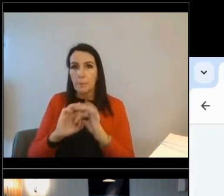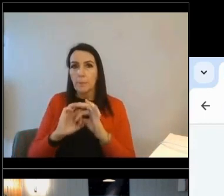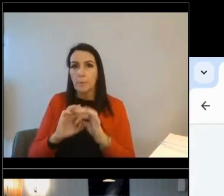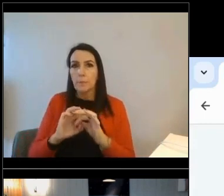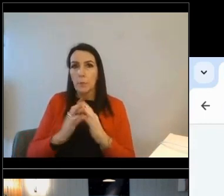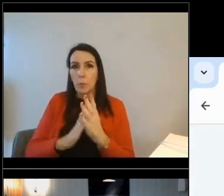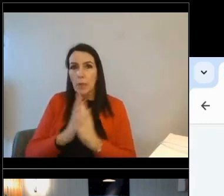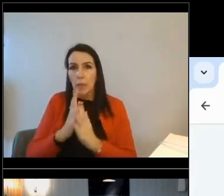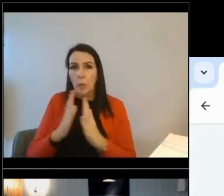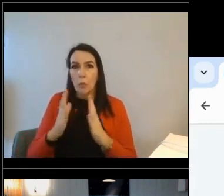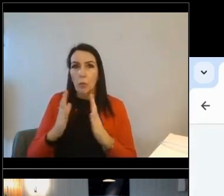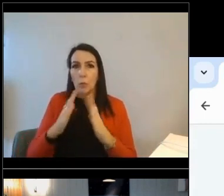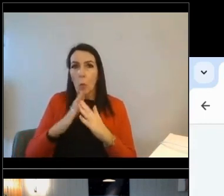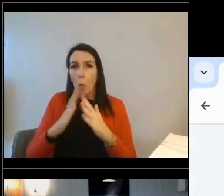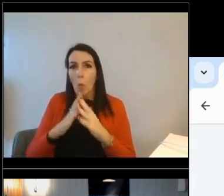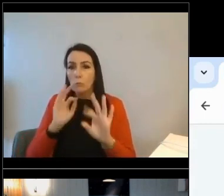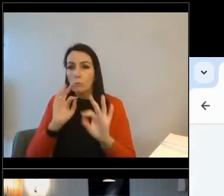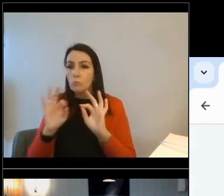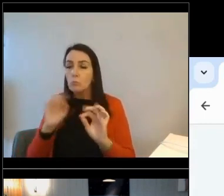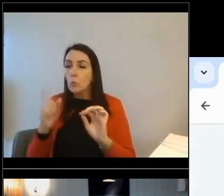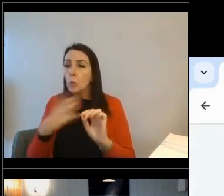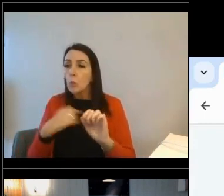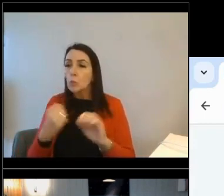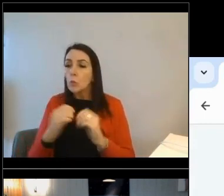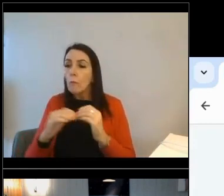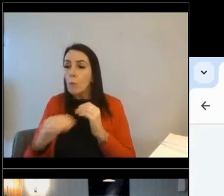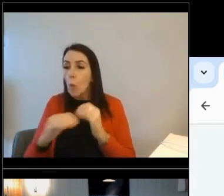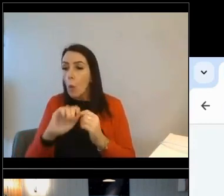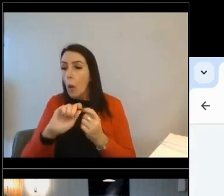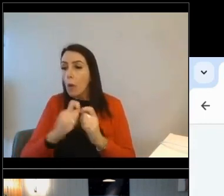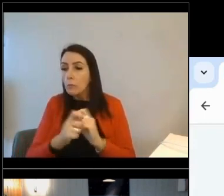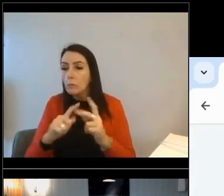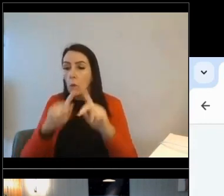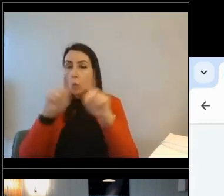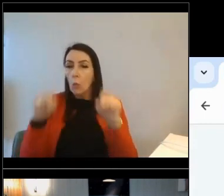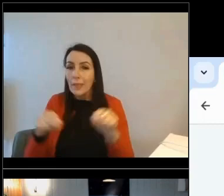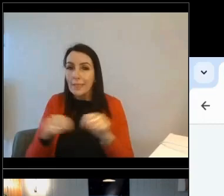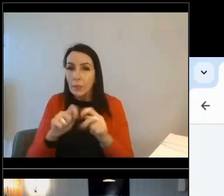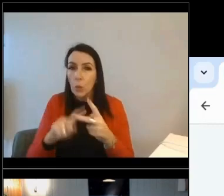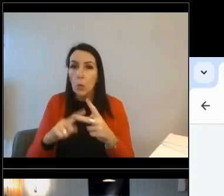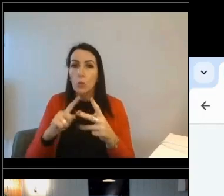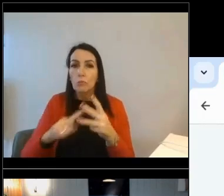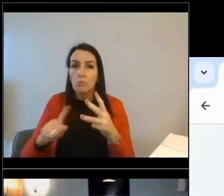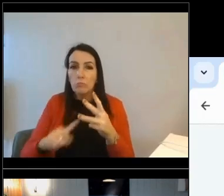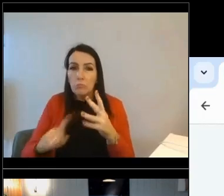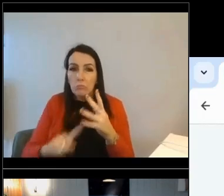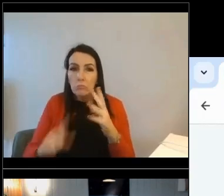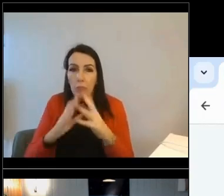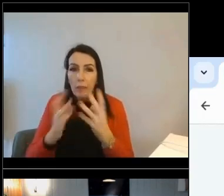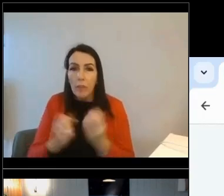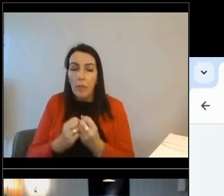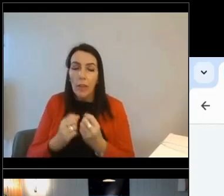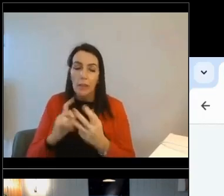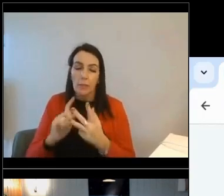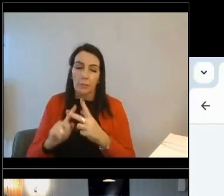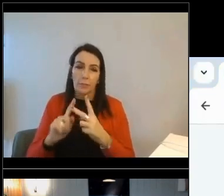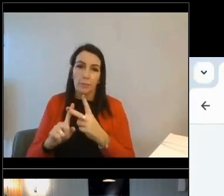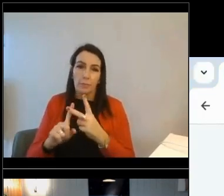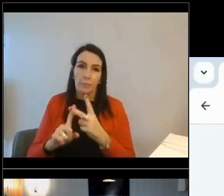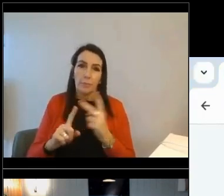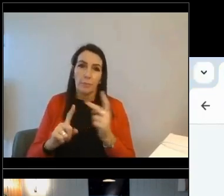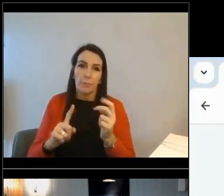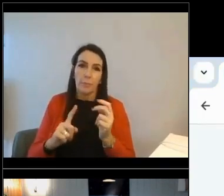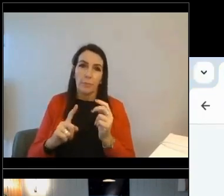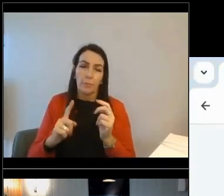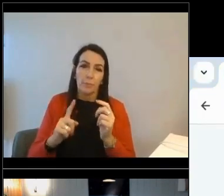home and choose exactly what you want to do with the flooring, your windows, your roof and so on. For most, they will likely start